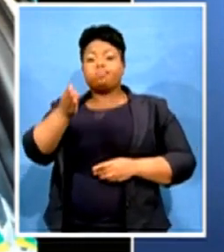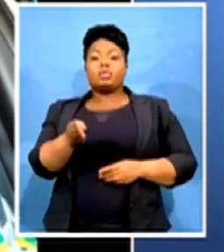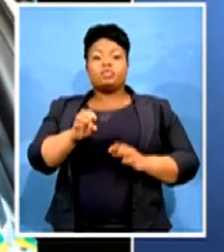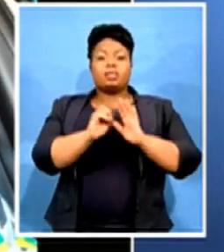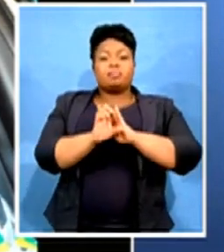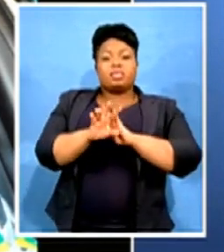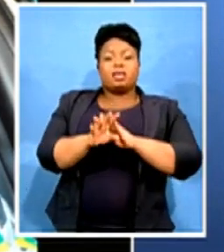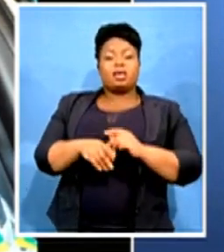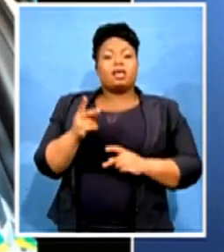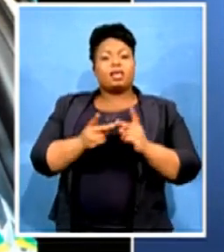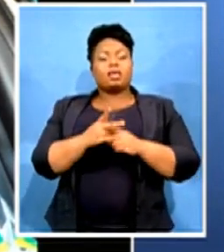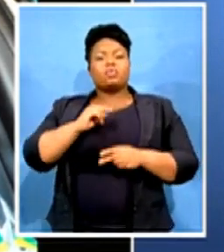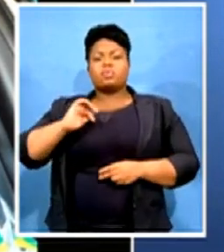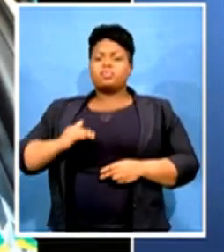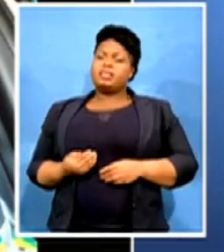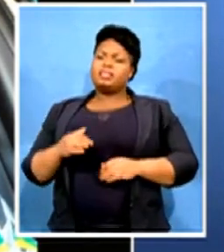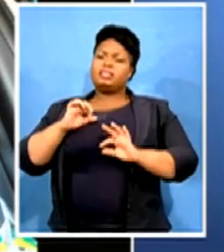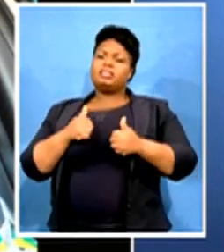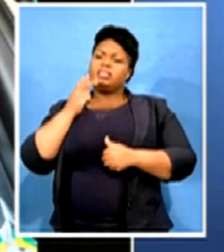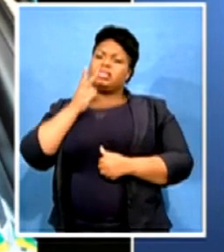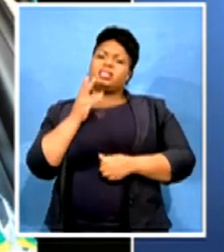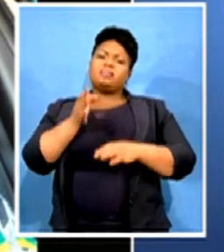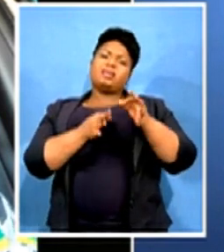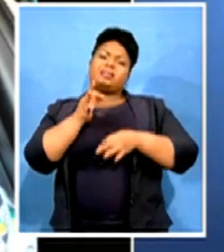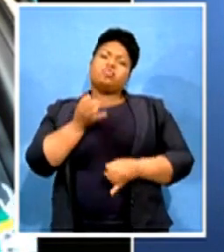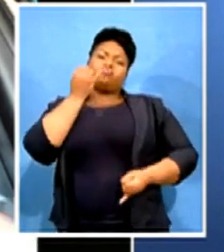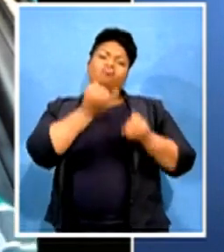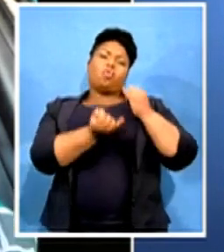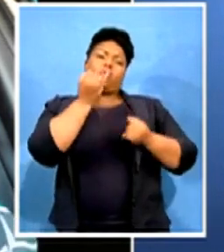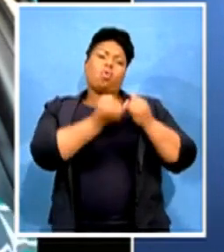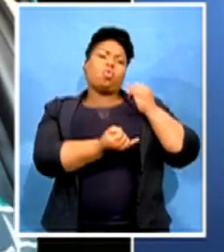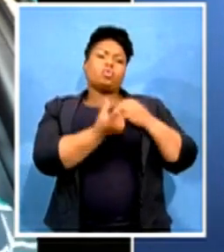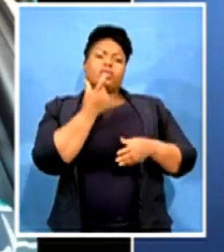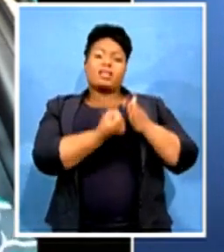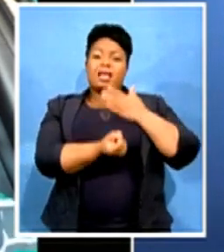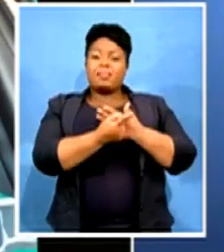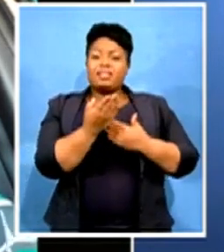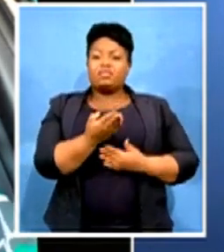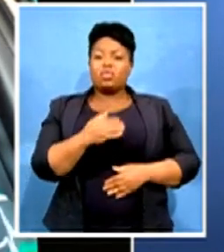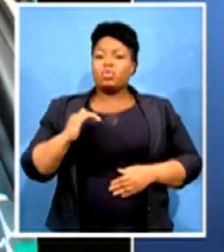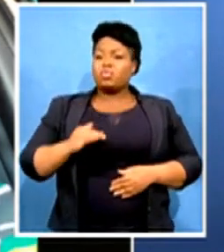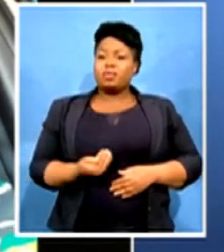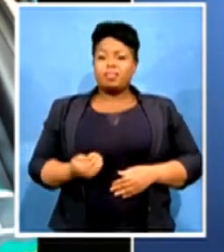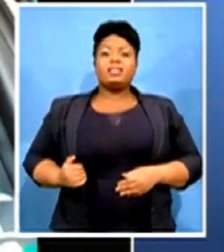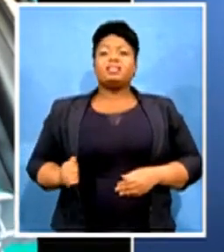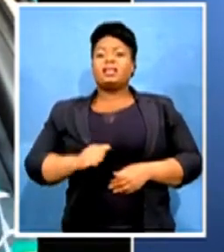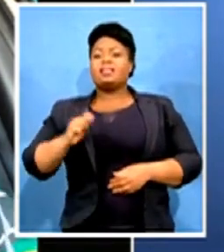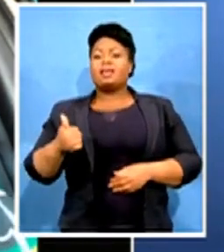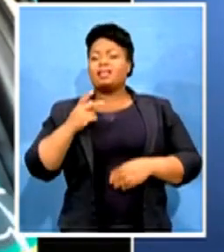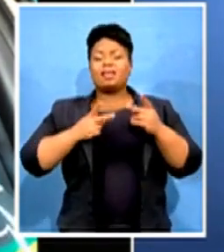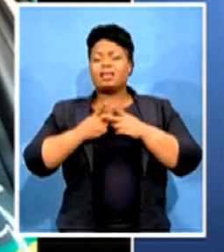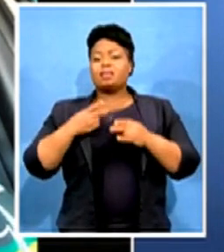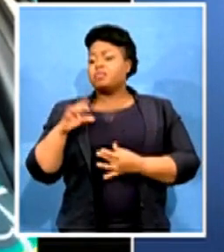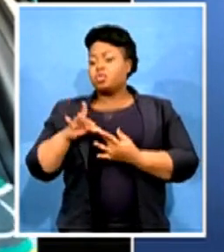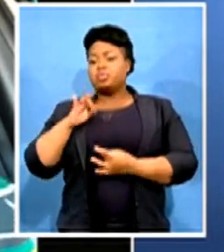issues which are wrong, including that affect women, we are left with no option but also to take the media platform because it's